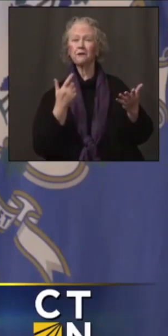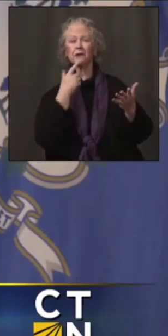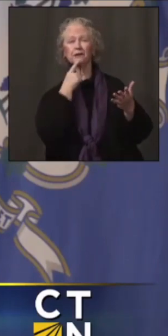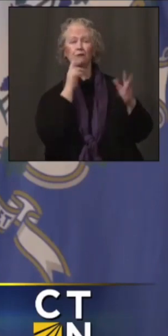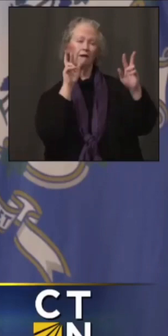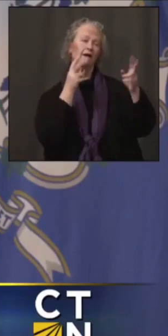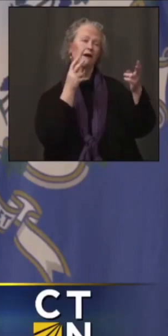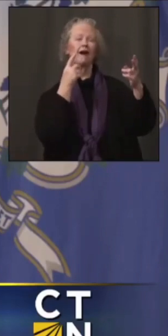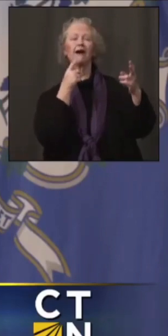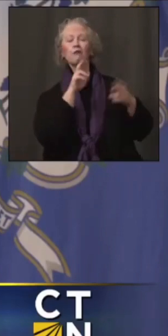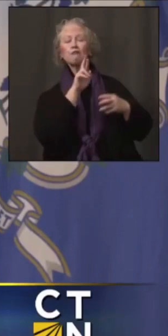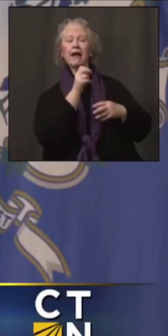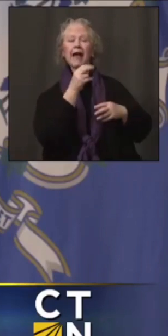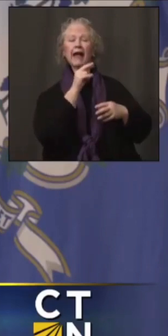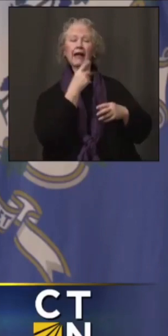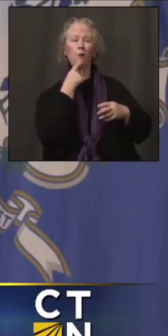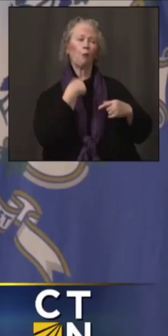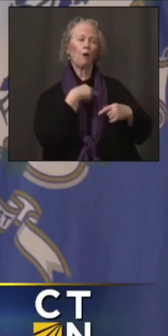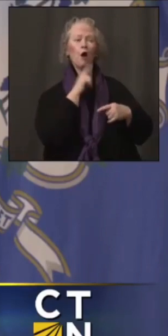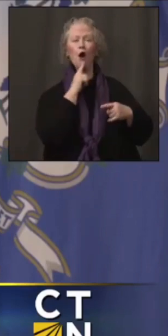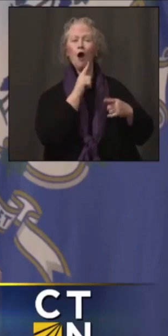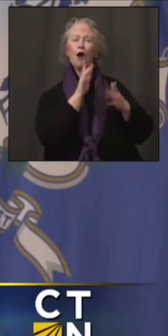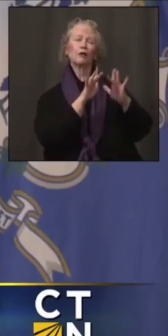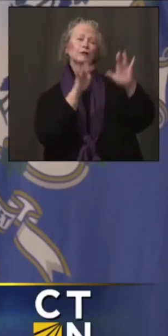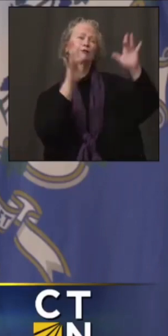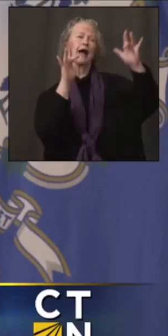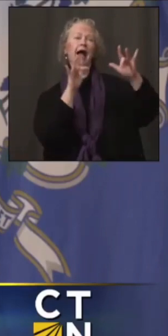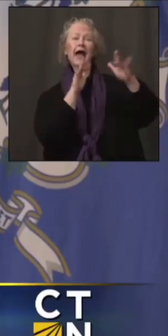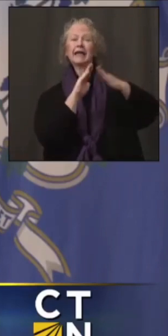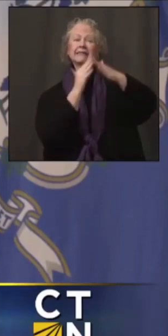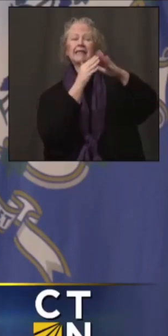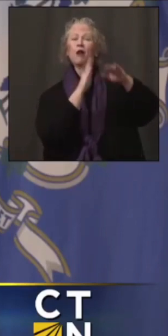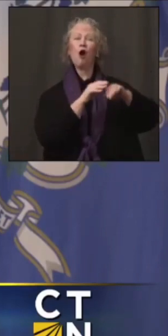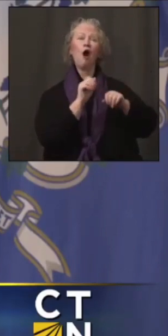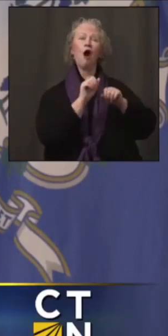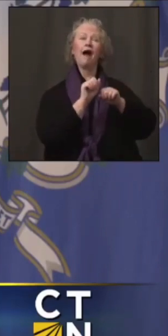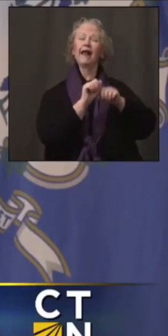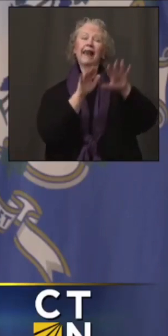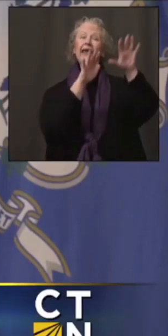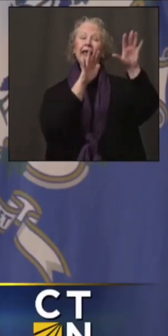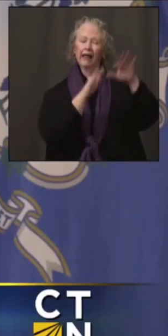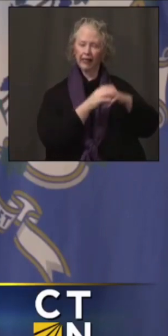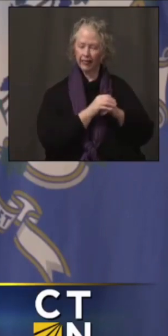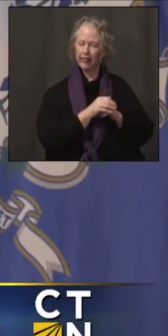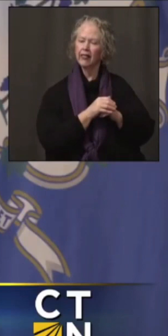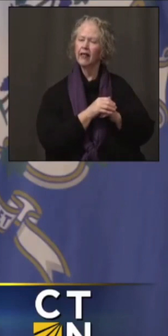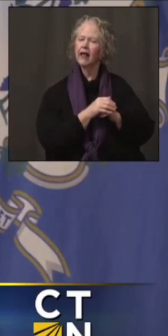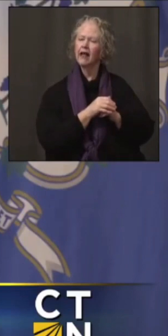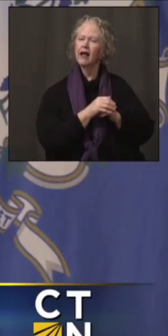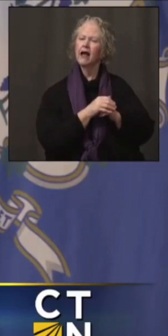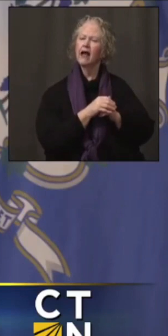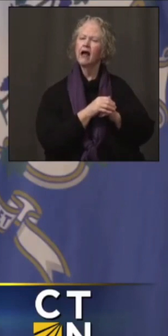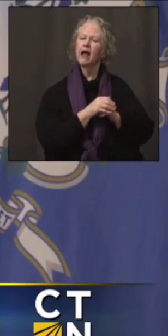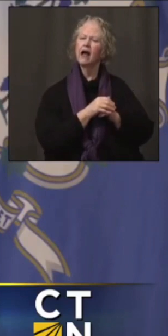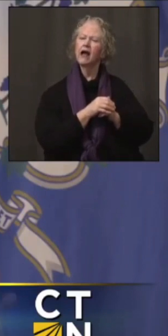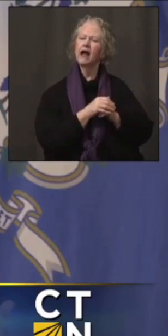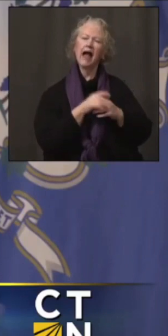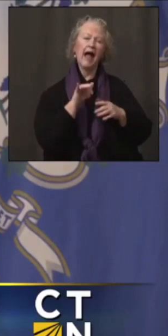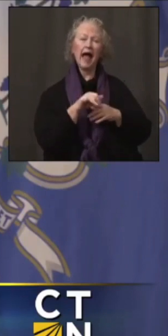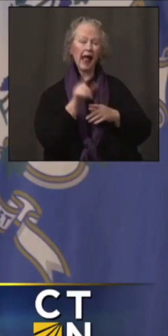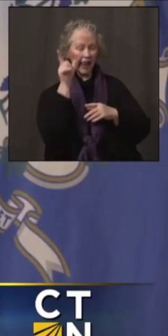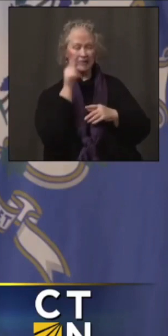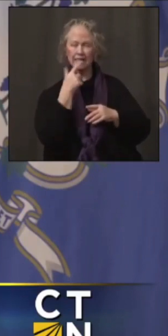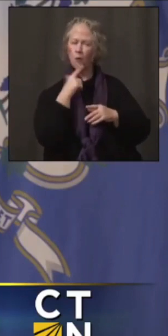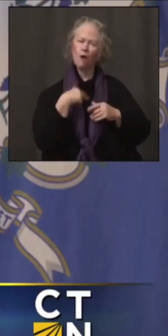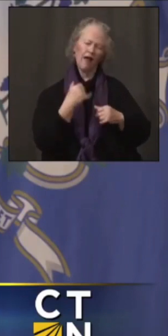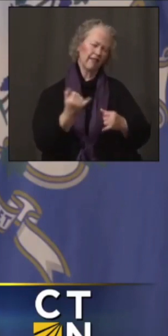hill or Lincoln, you know, last best hope on earth, maybe we take these things a little bit for granted. But there are a lot of people around the world that